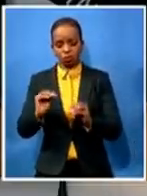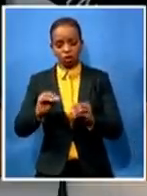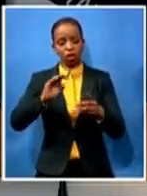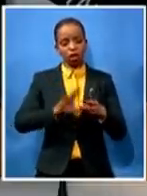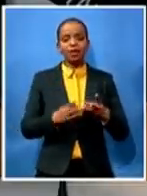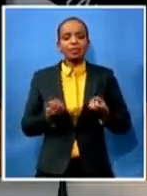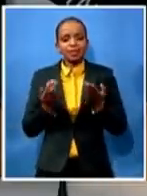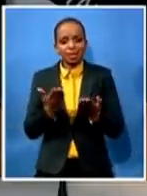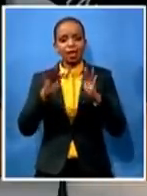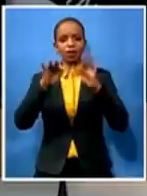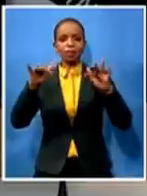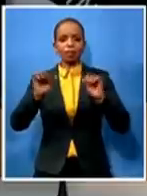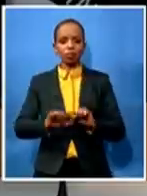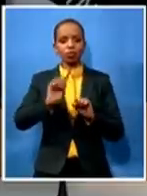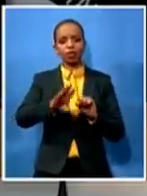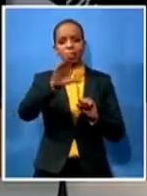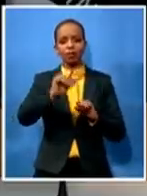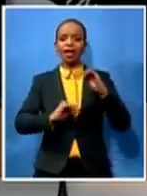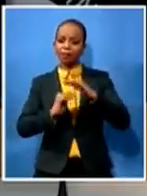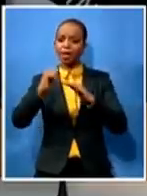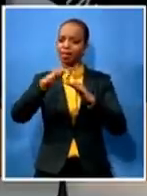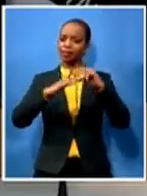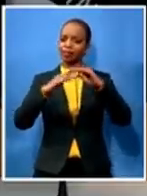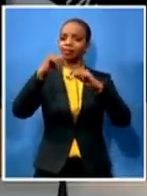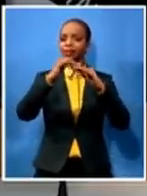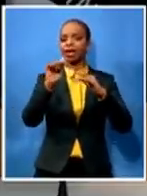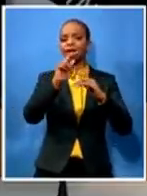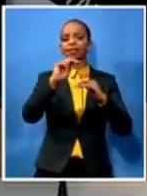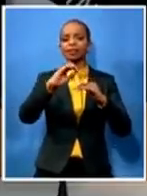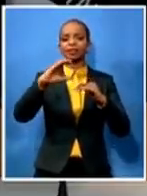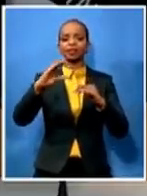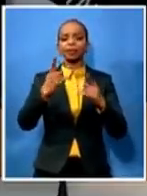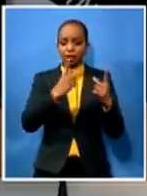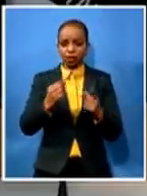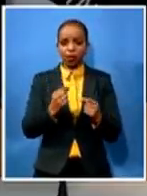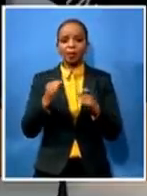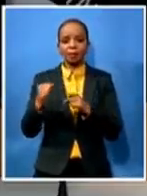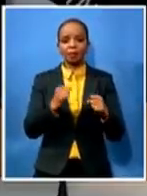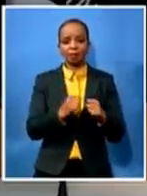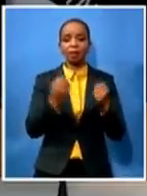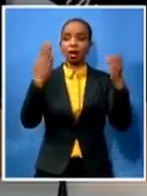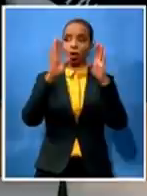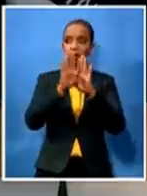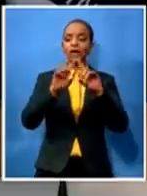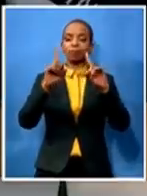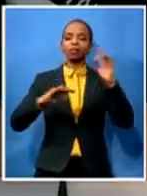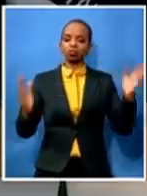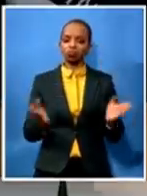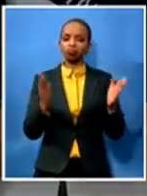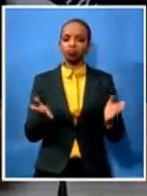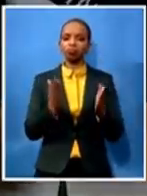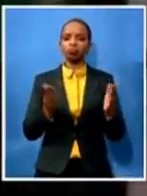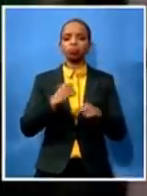as we are doing even under lockdown and make sure that there's peace and friendship in our country thank you very much